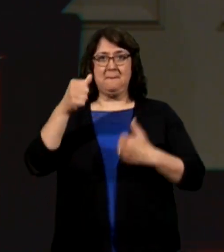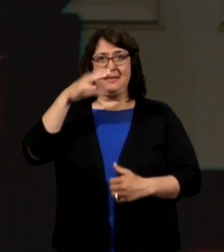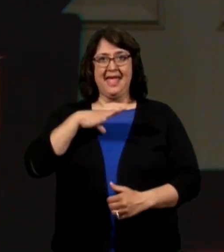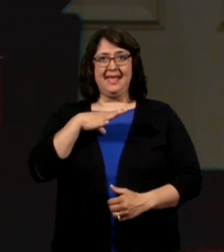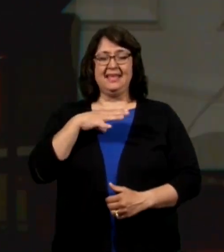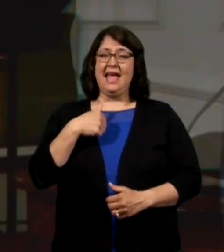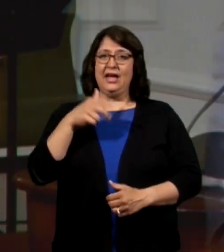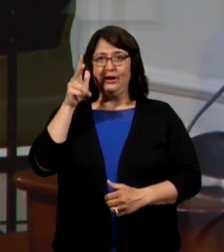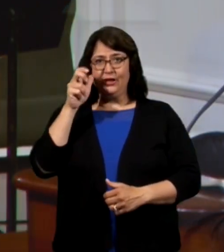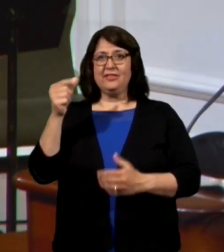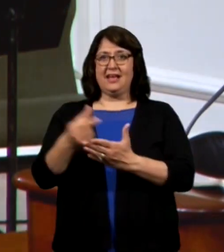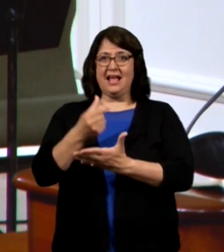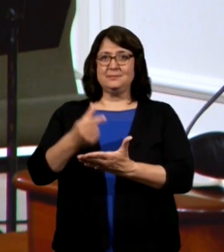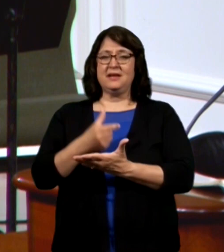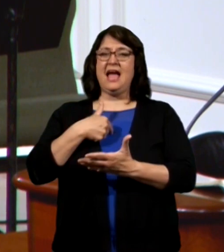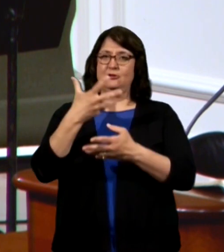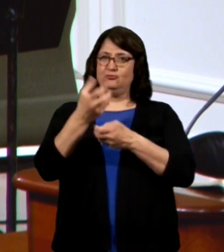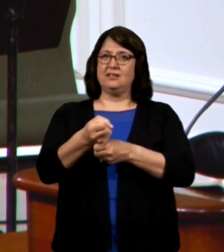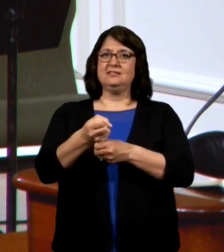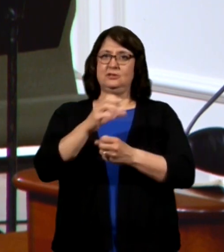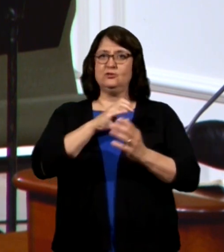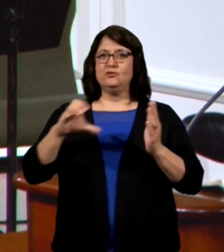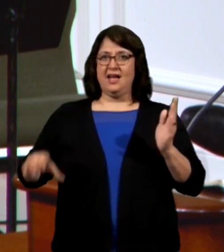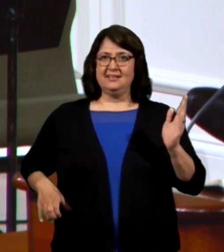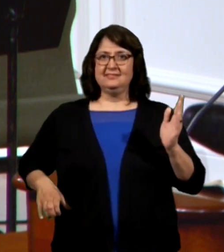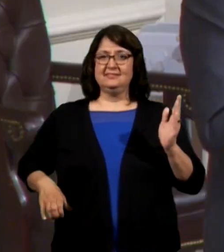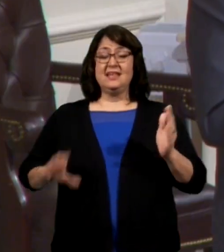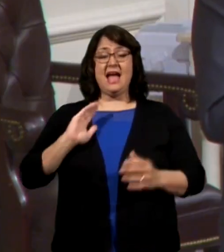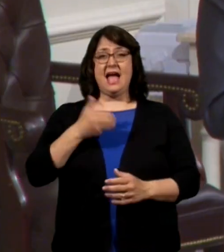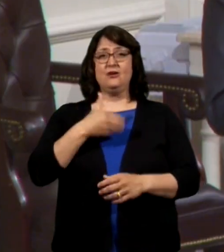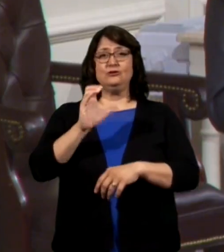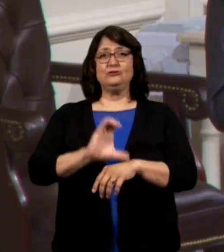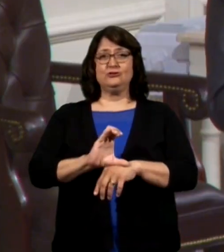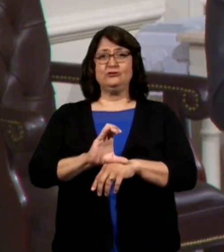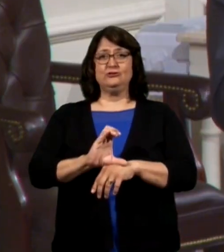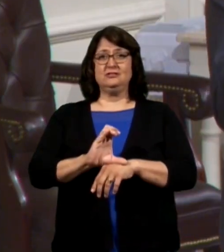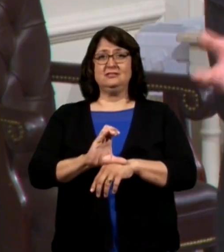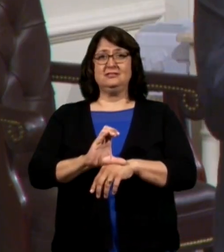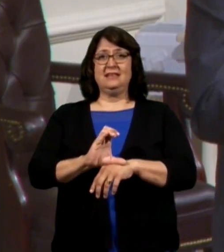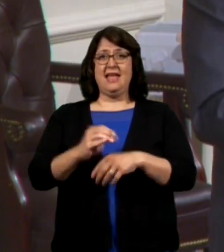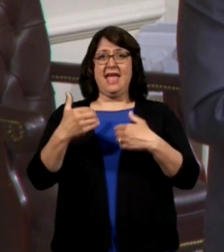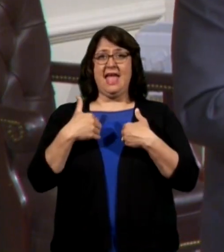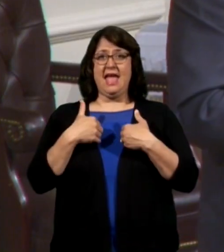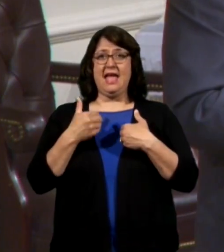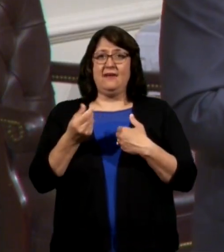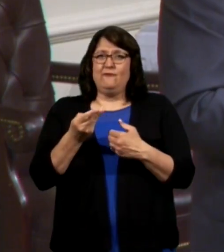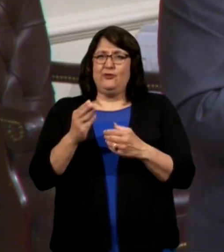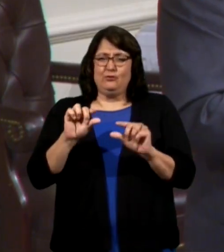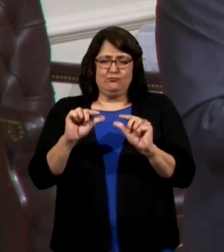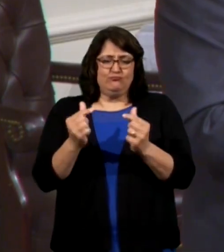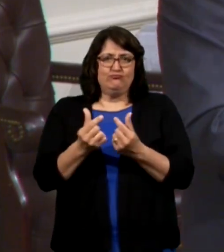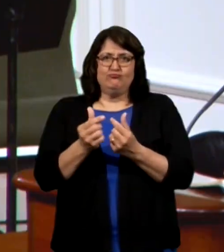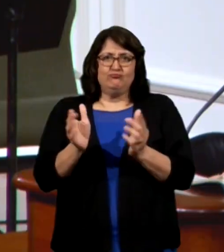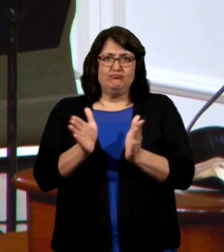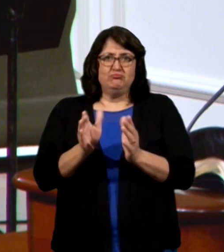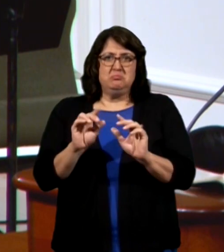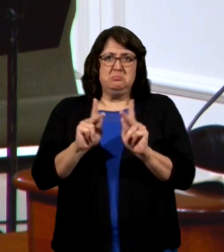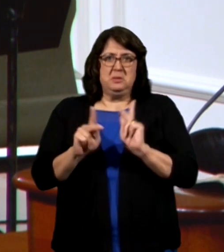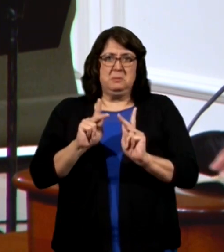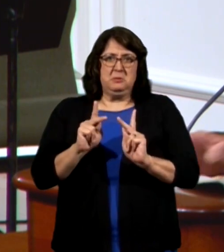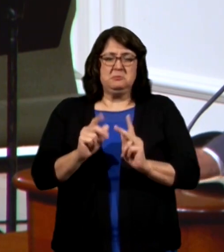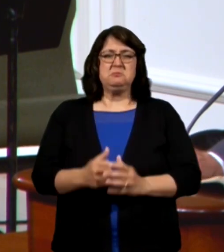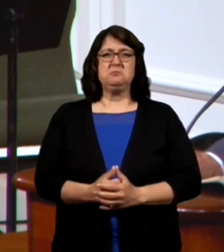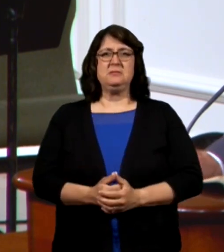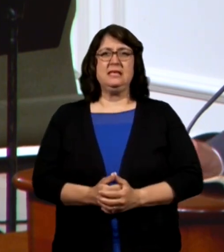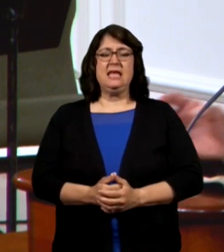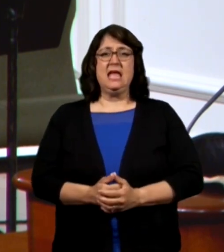heard the gospel and trusted Christ. And our church had just a handful of people and one set of teeth. And